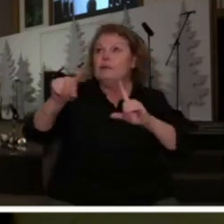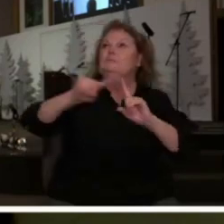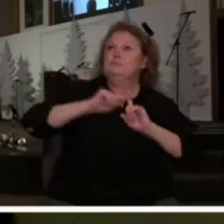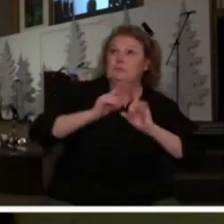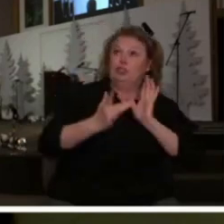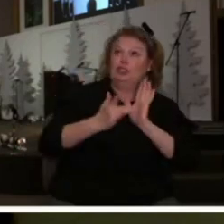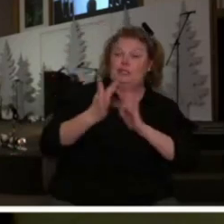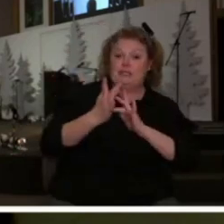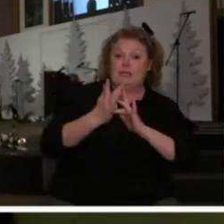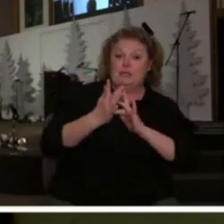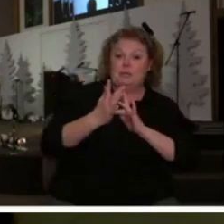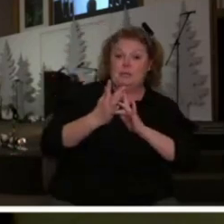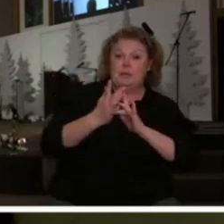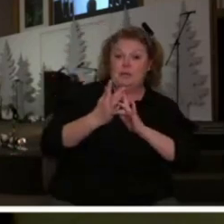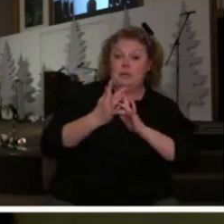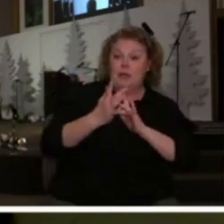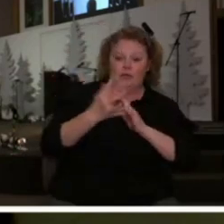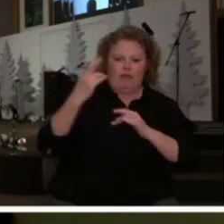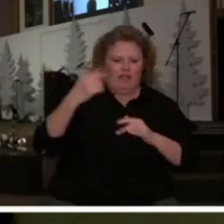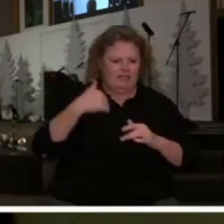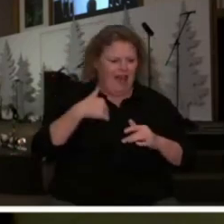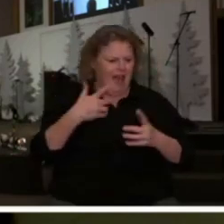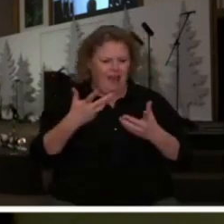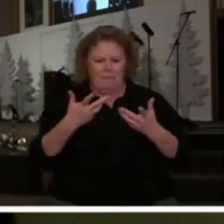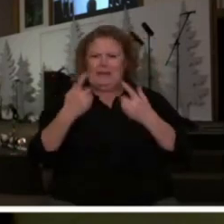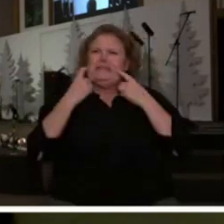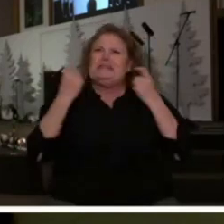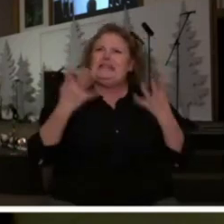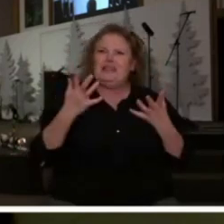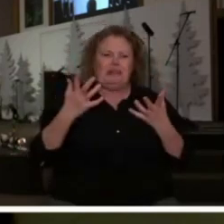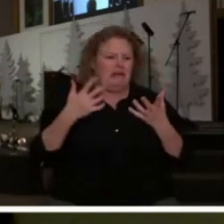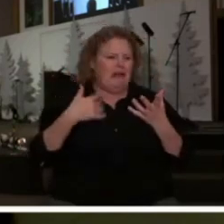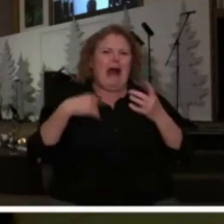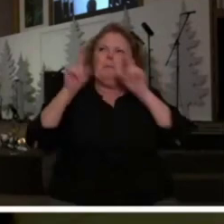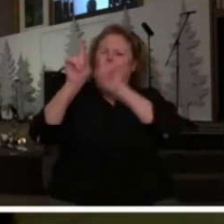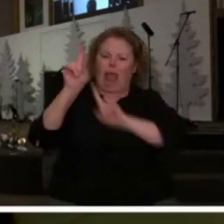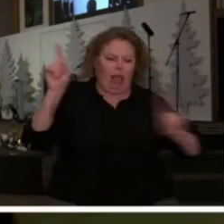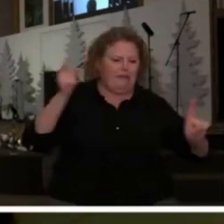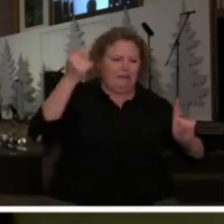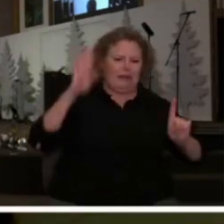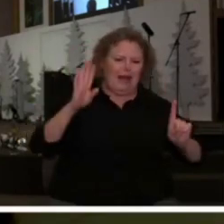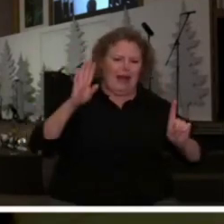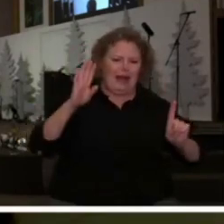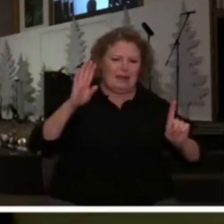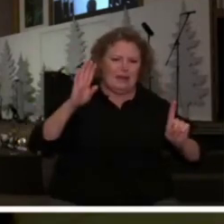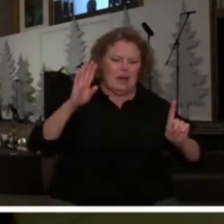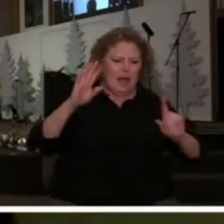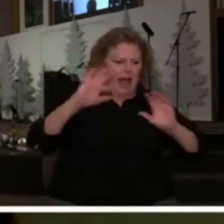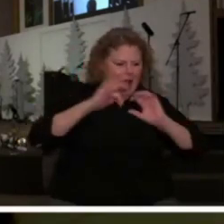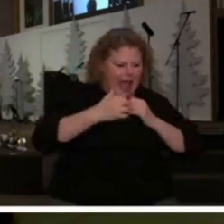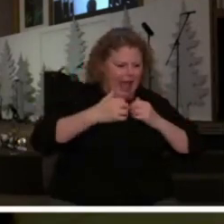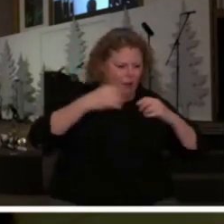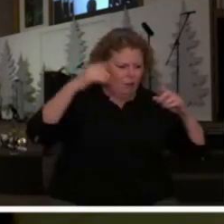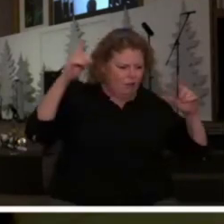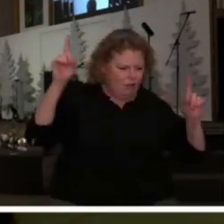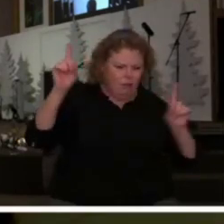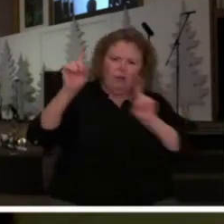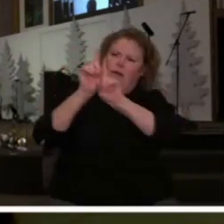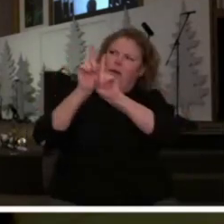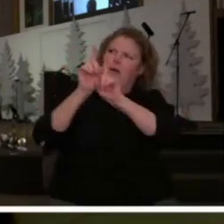when we discover that I am lost and I am a sinner, how do I transition from being a sinner to being saved?